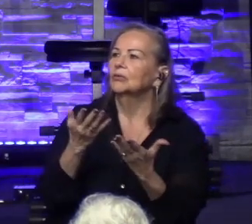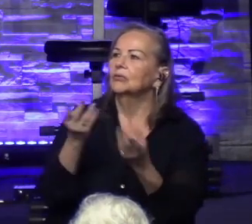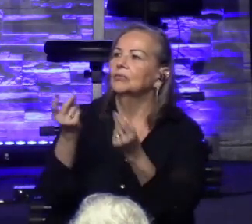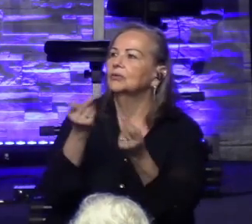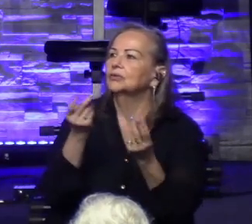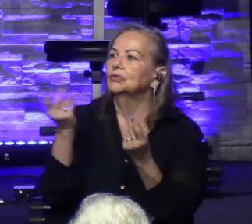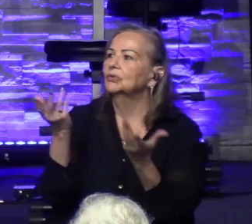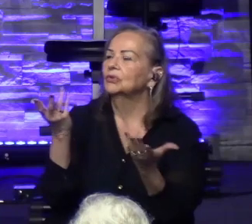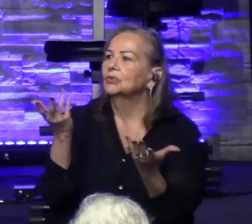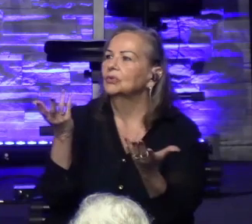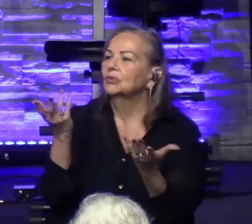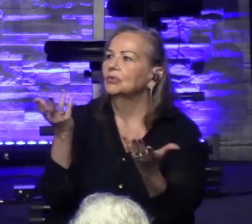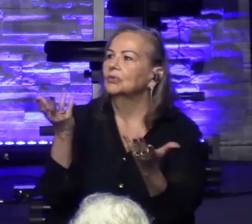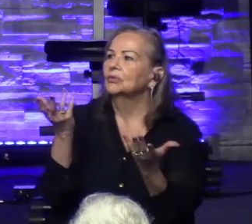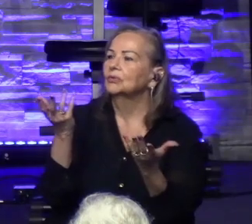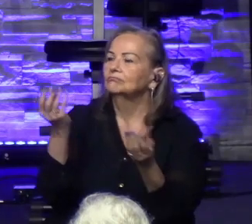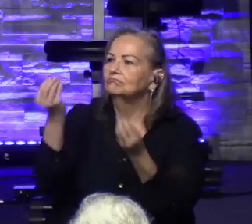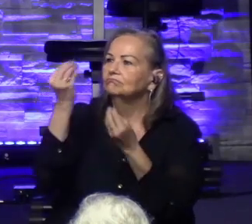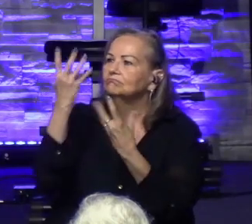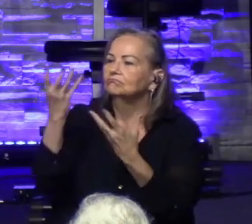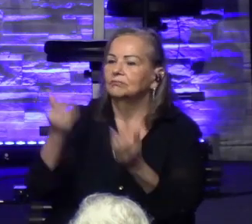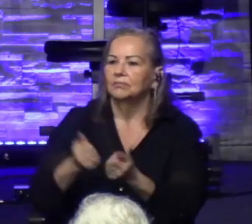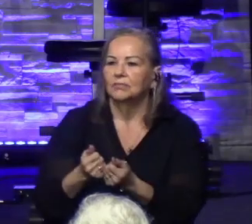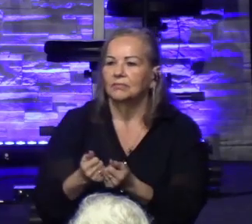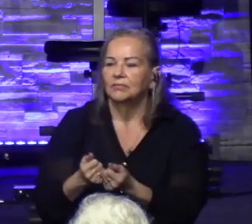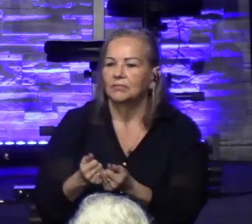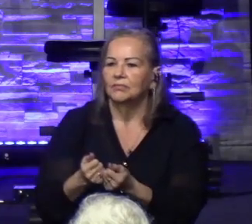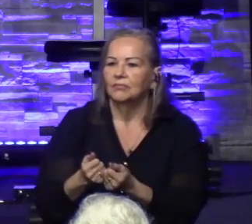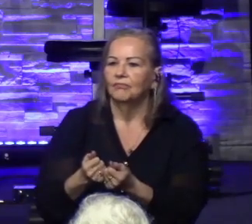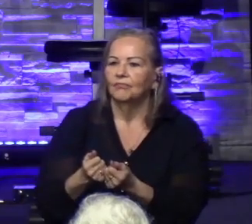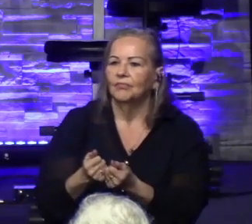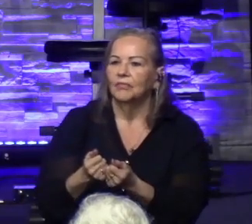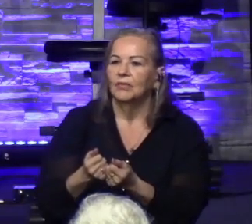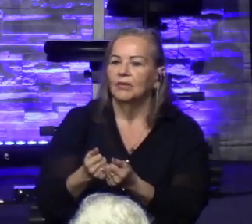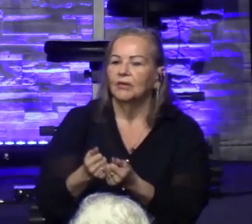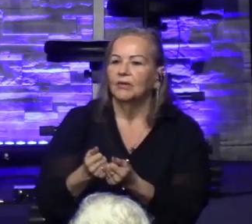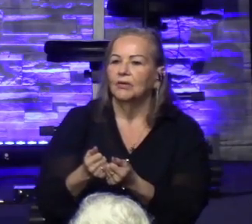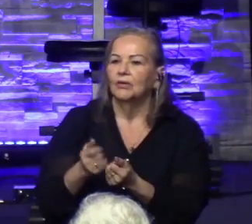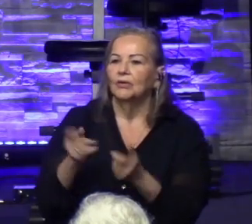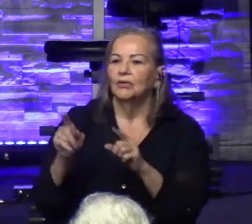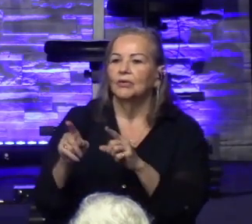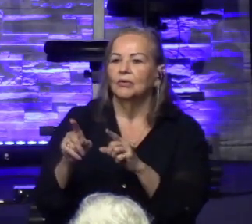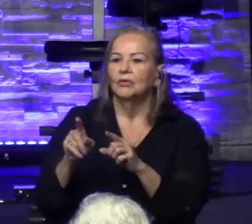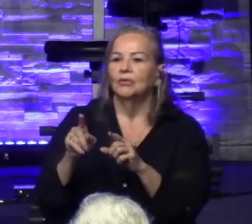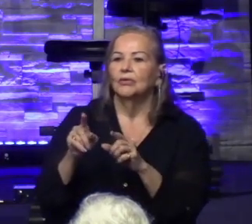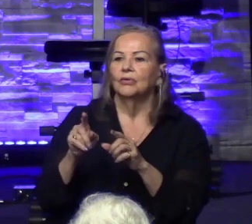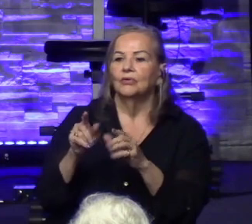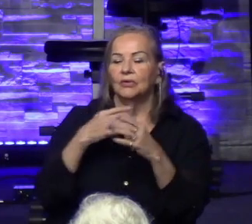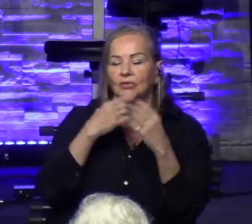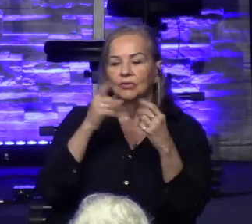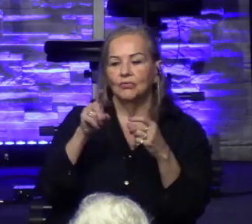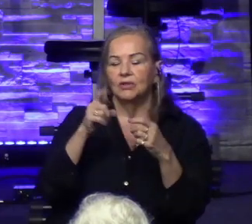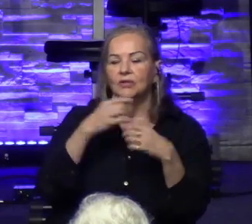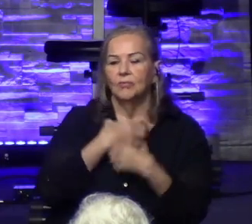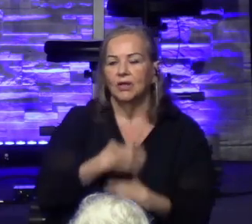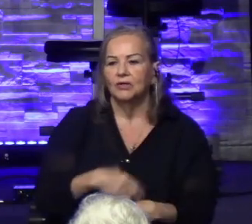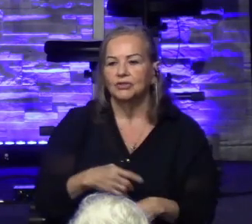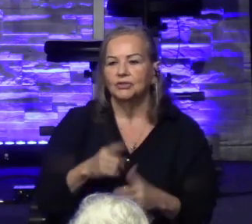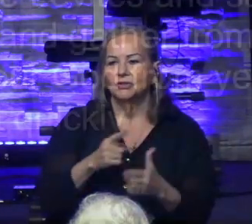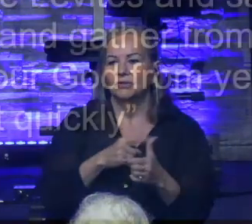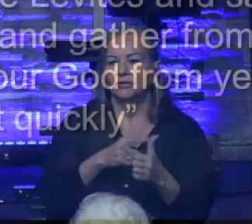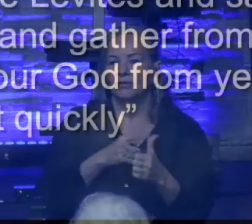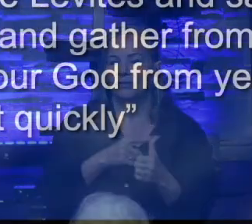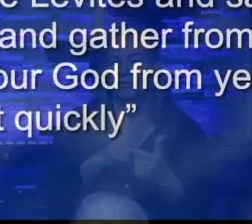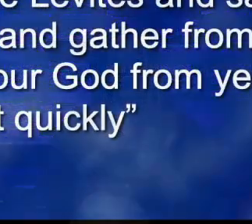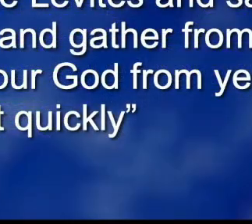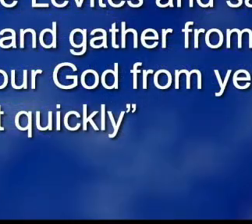So to be a game changer, you've got to have passion. You've also got to have a plan. Right? If you don't have a plan, things